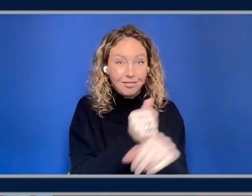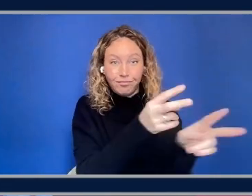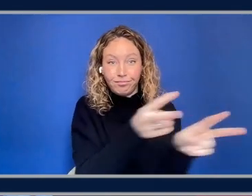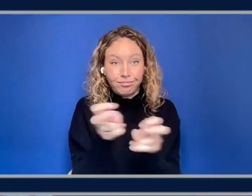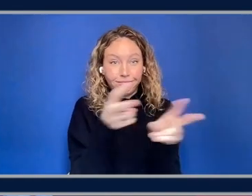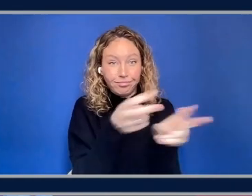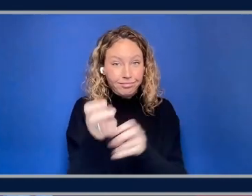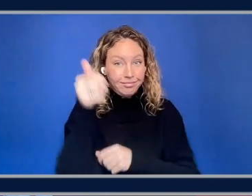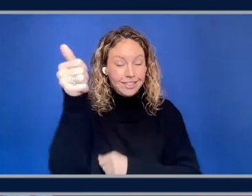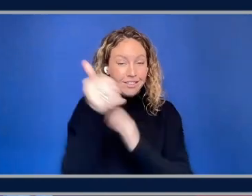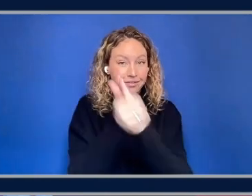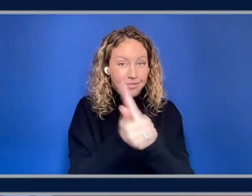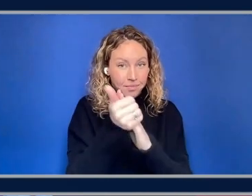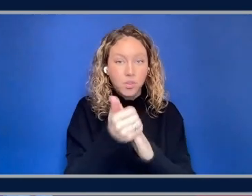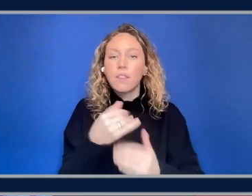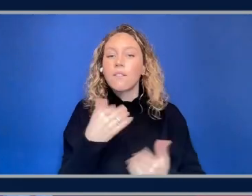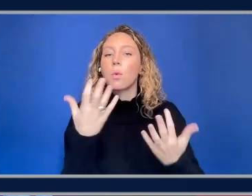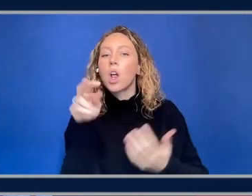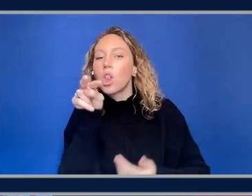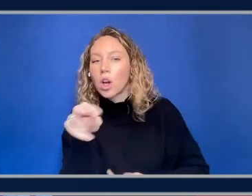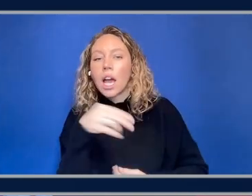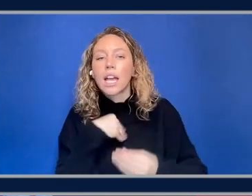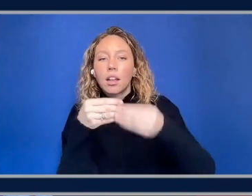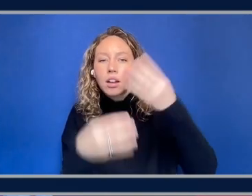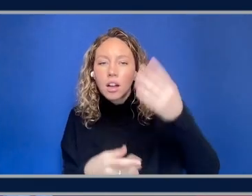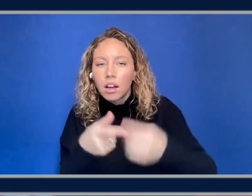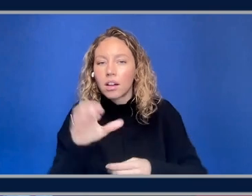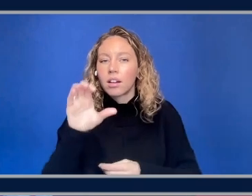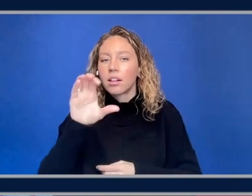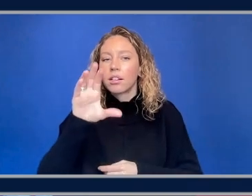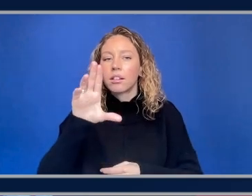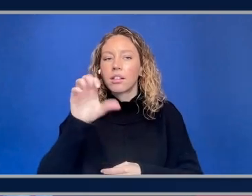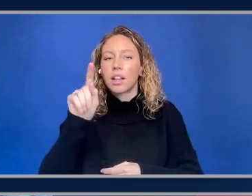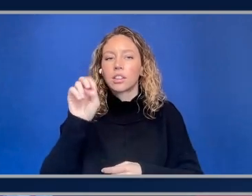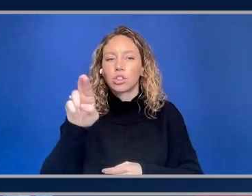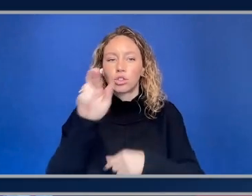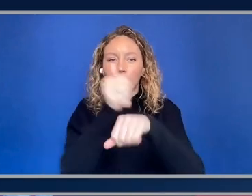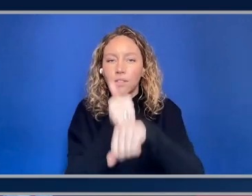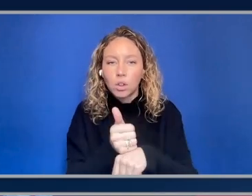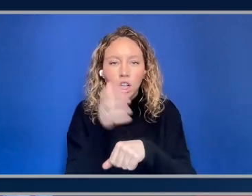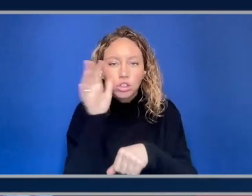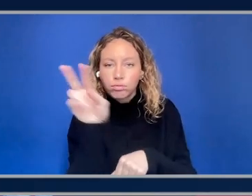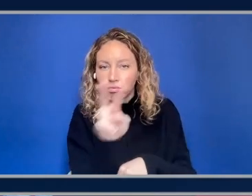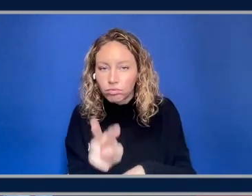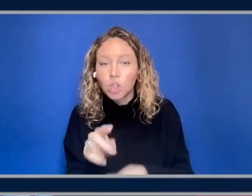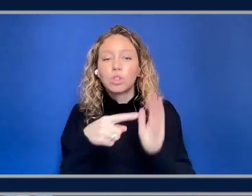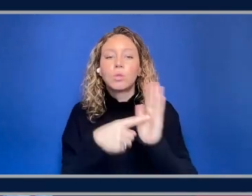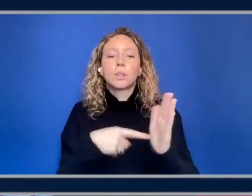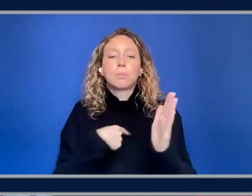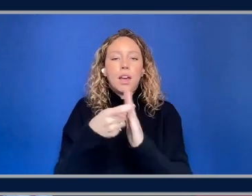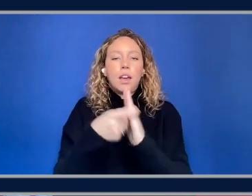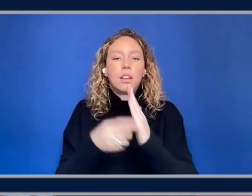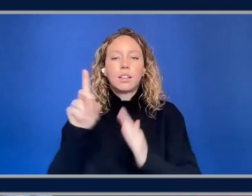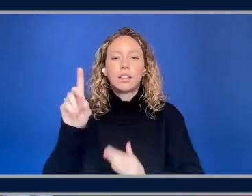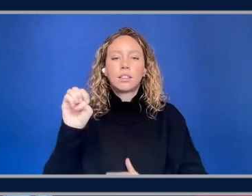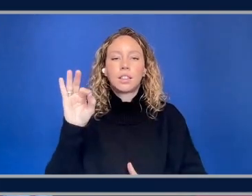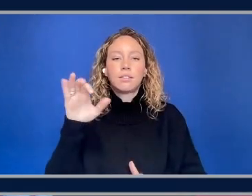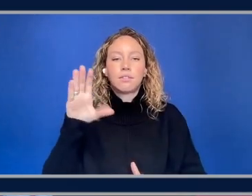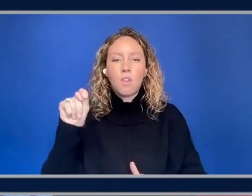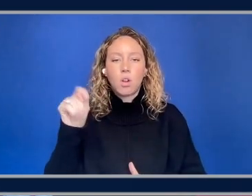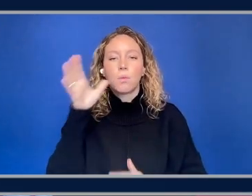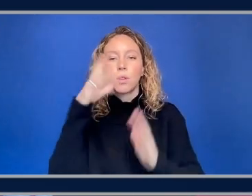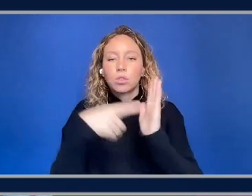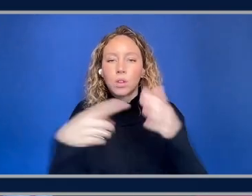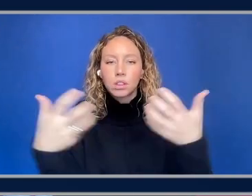want to look, I can go expand this cluster configuration and see what's going to happen. It shows my default managed node pools here that will be attached. It